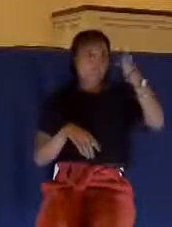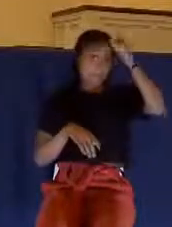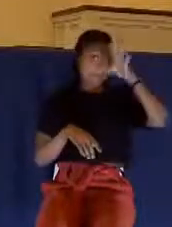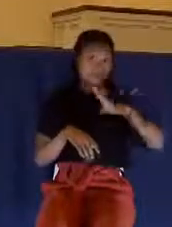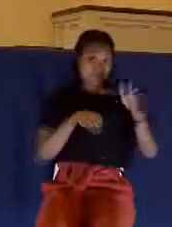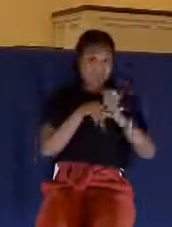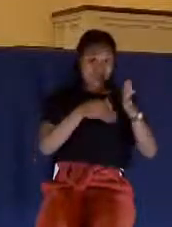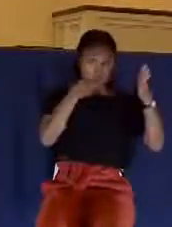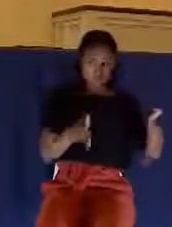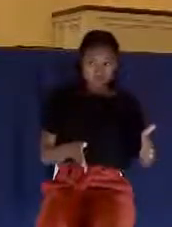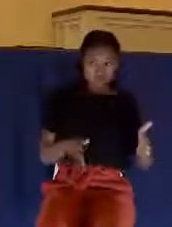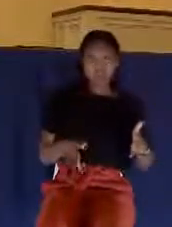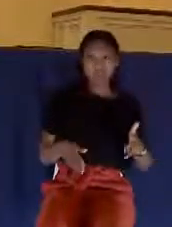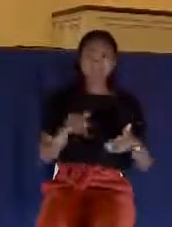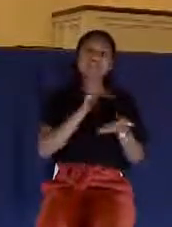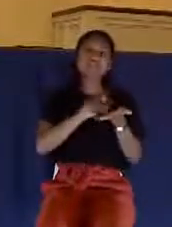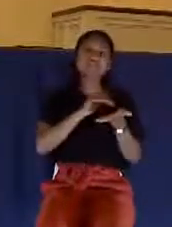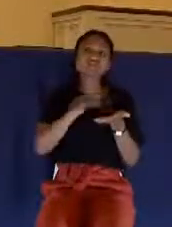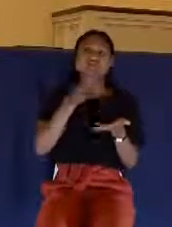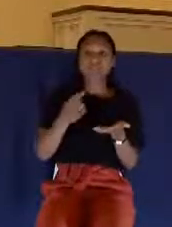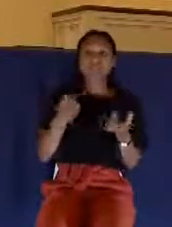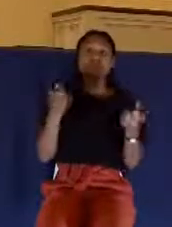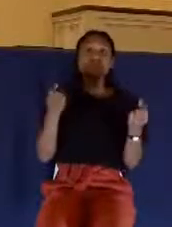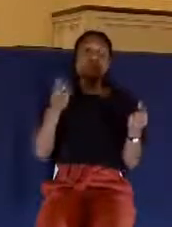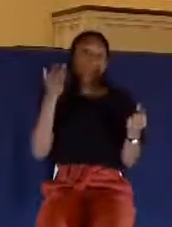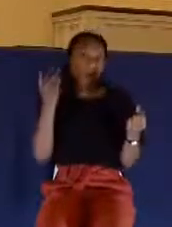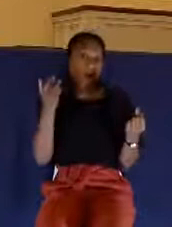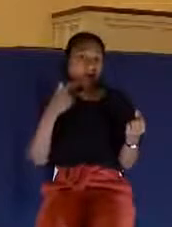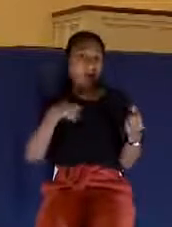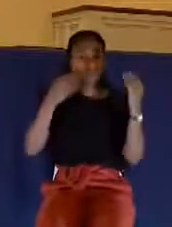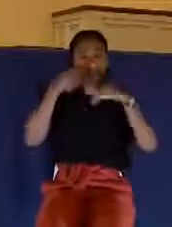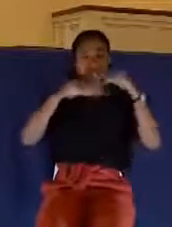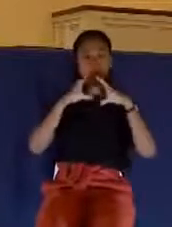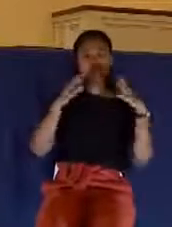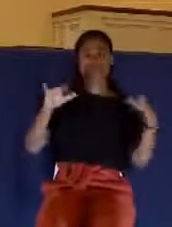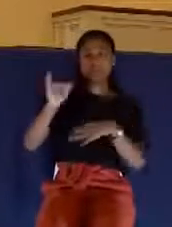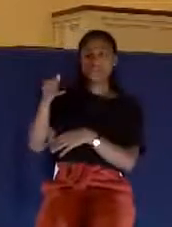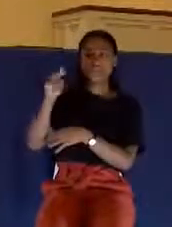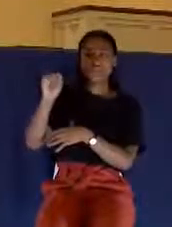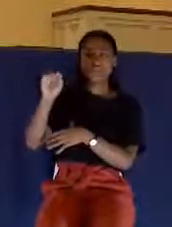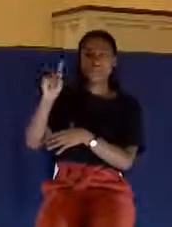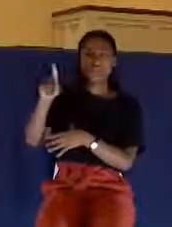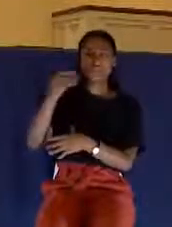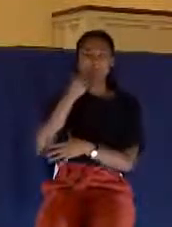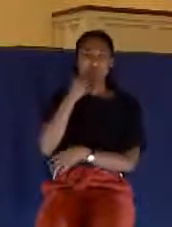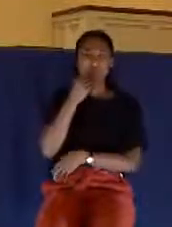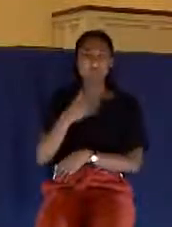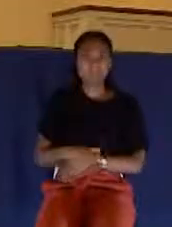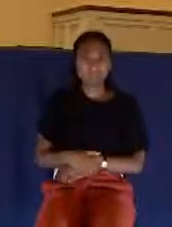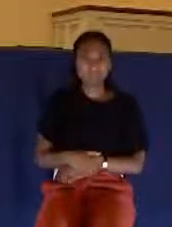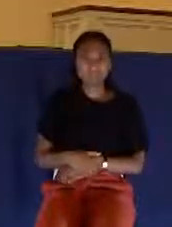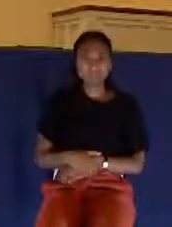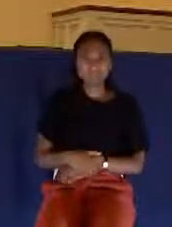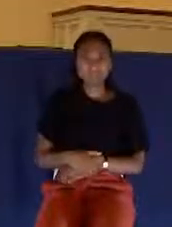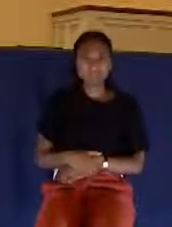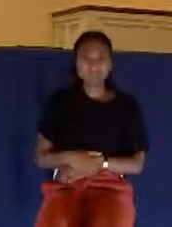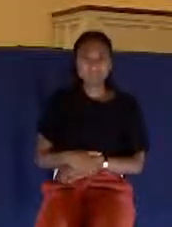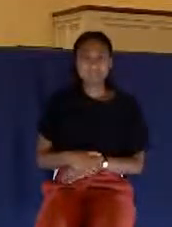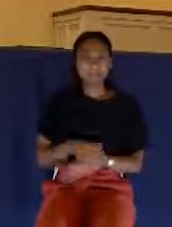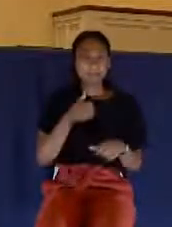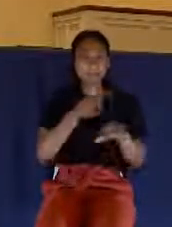was that he did it because he ate too much junk food. And this became especially,